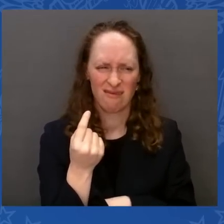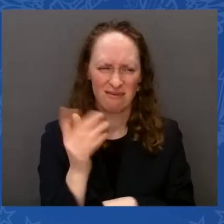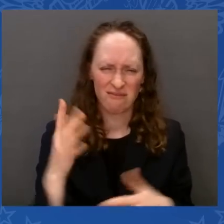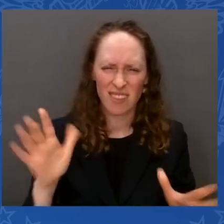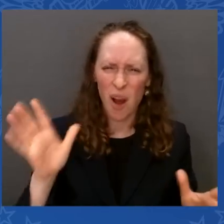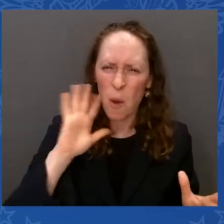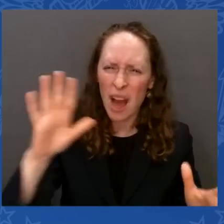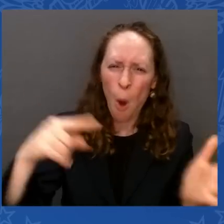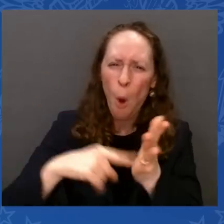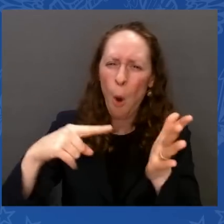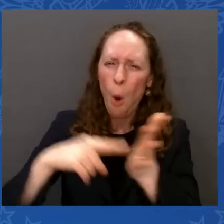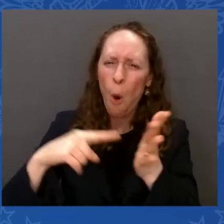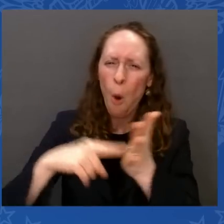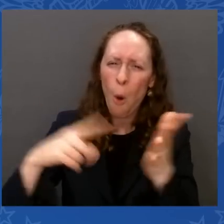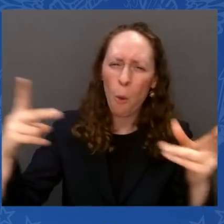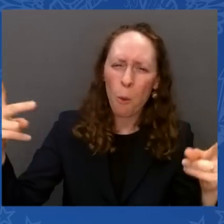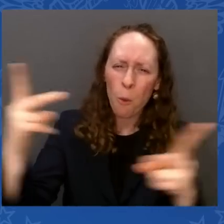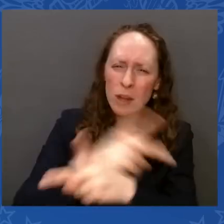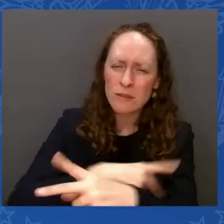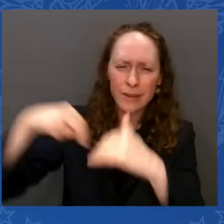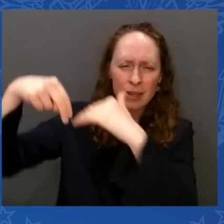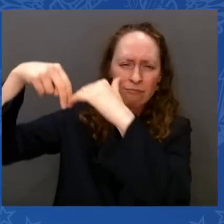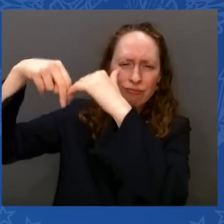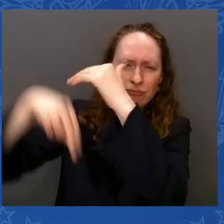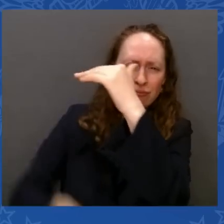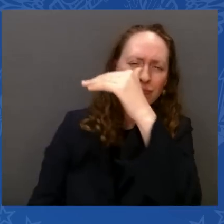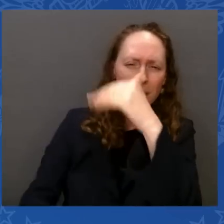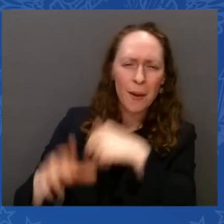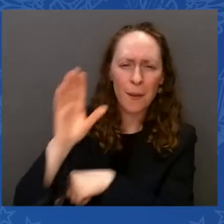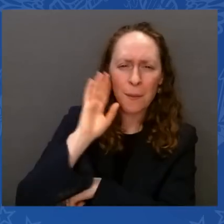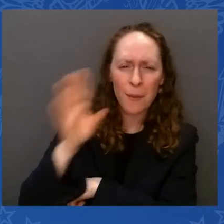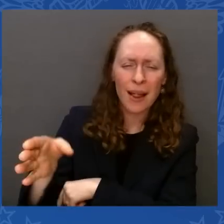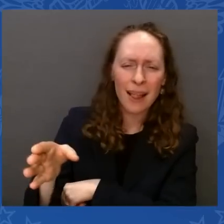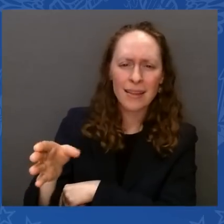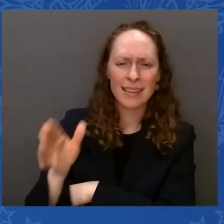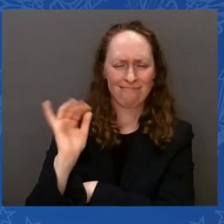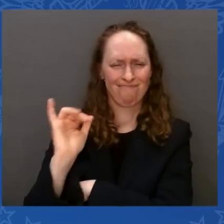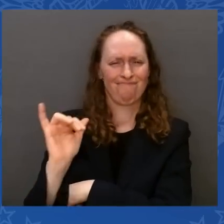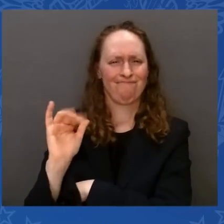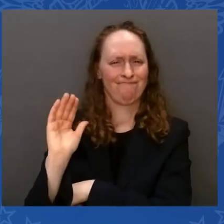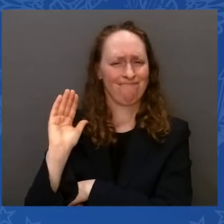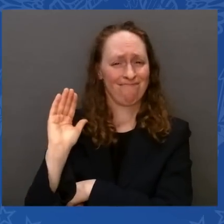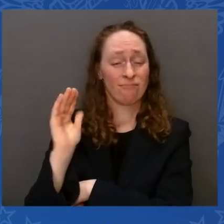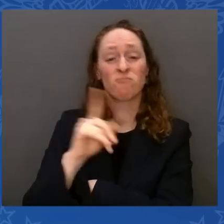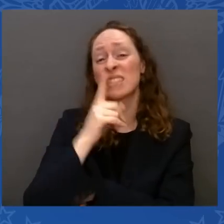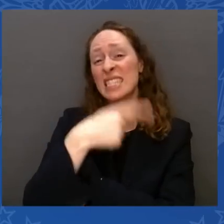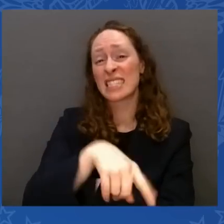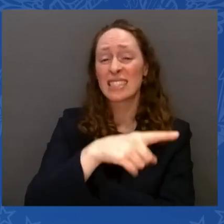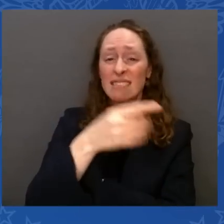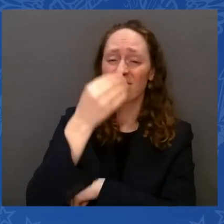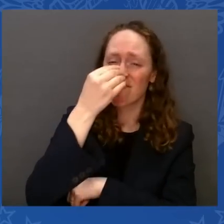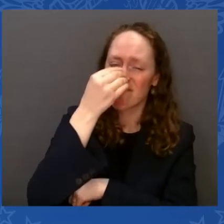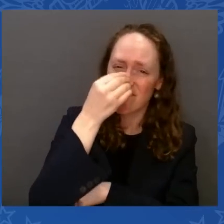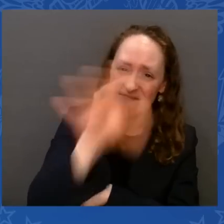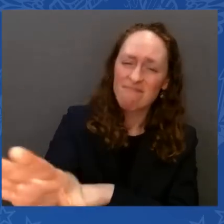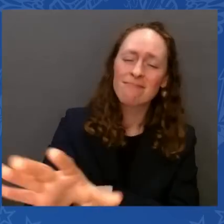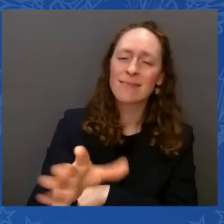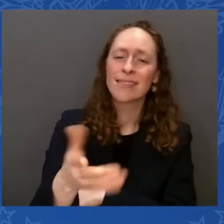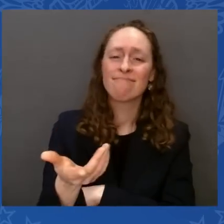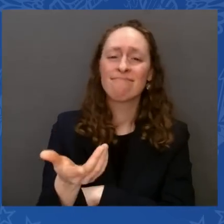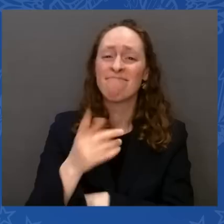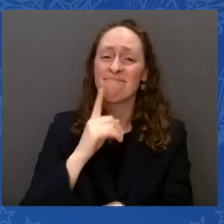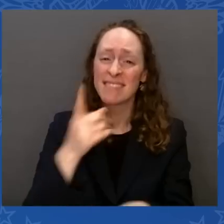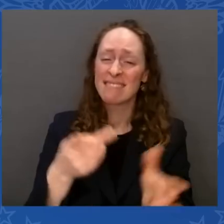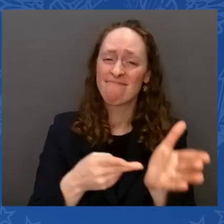they're sure not acting like the party that cares about fiscal responsibility. Because the truth is, if you look at their record, it's clear